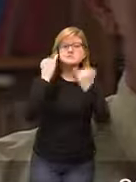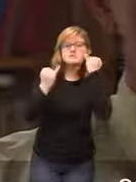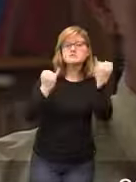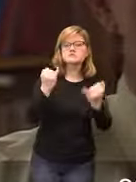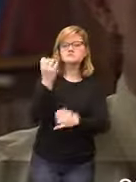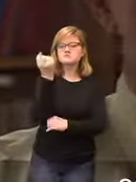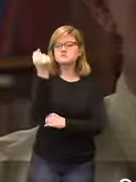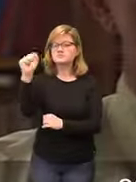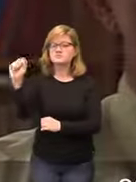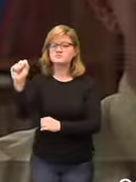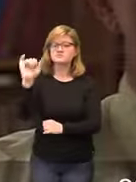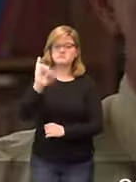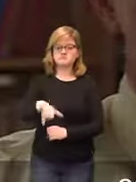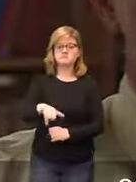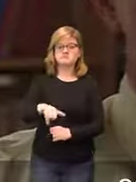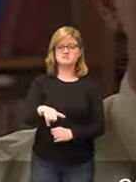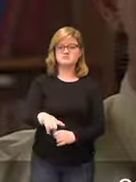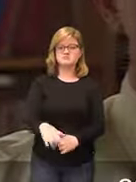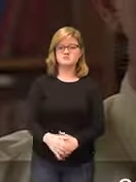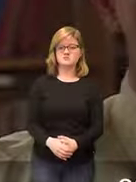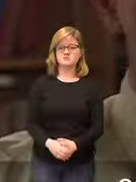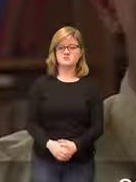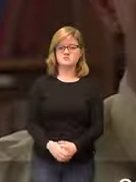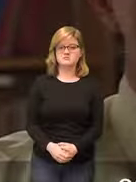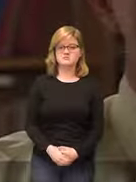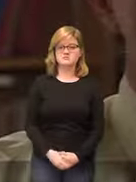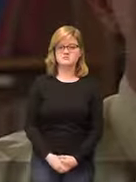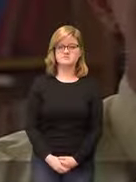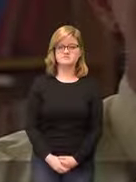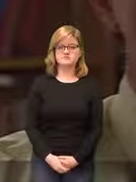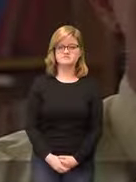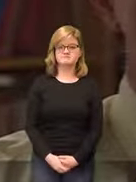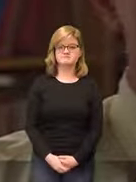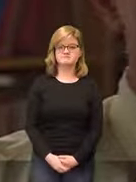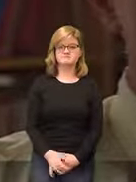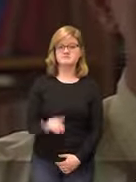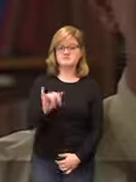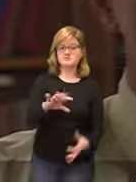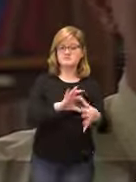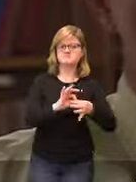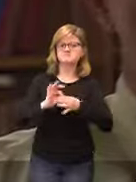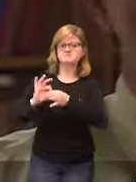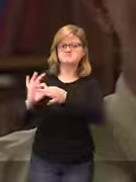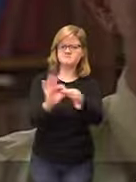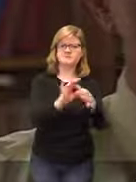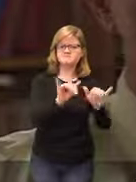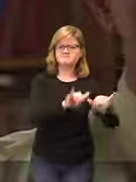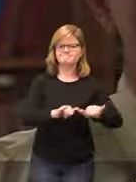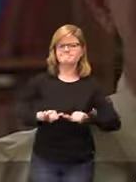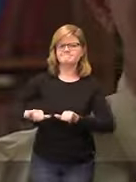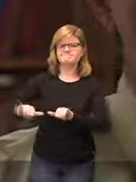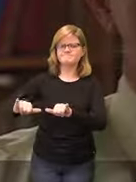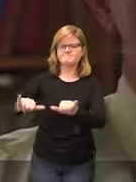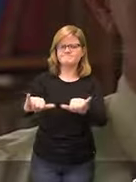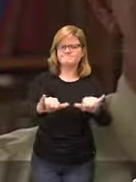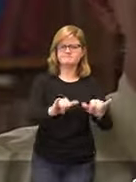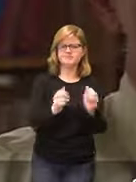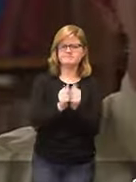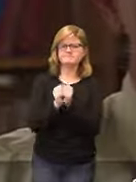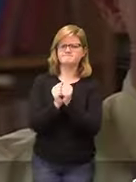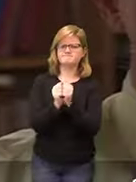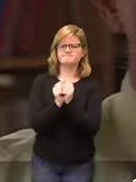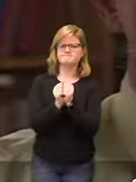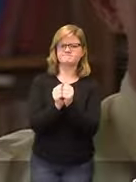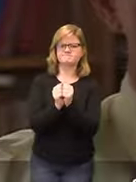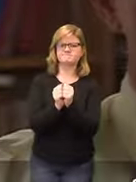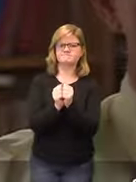these ideas that came out of the revolution are the adhesive that holds us together we're the